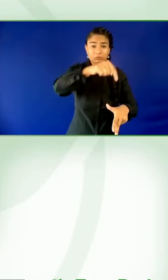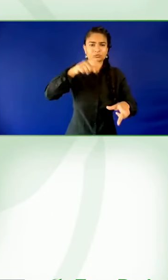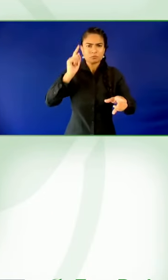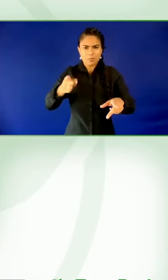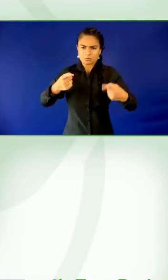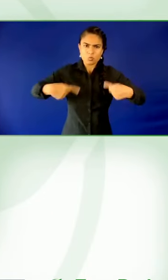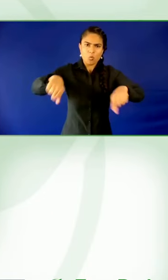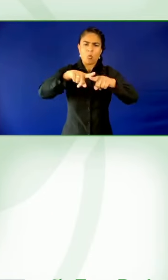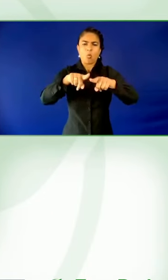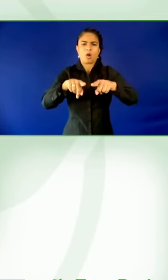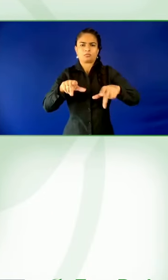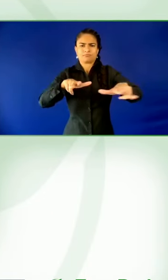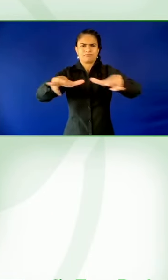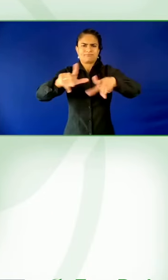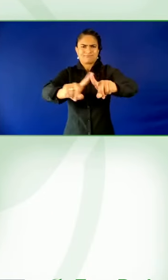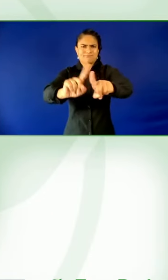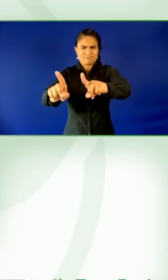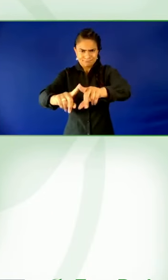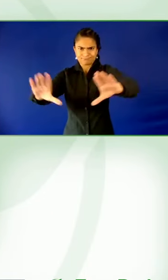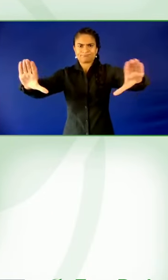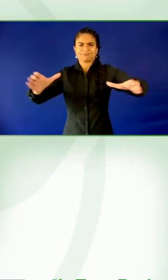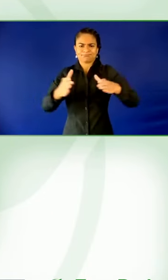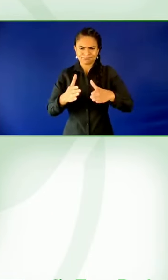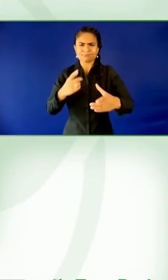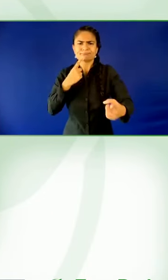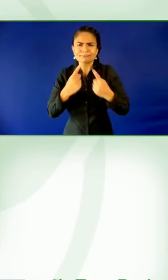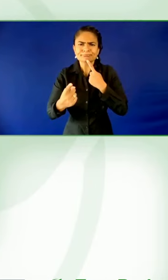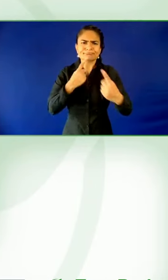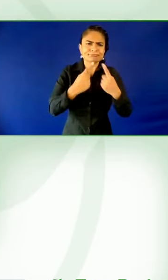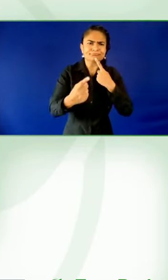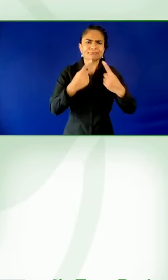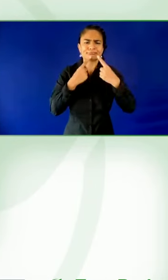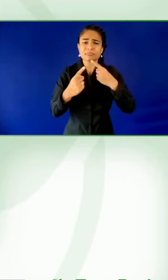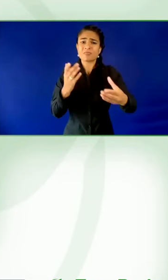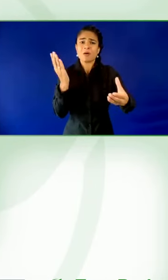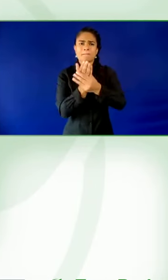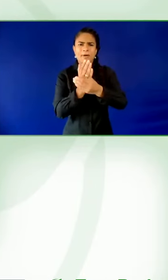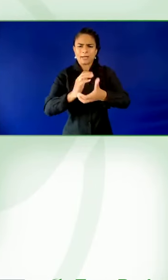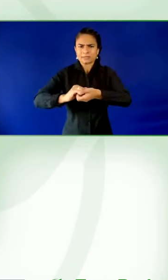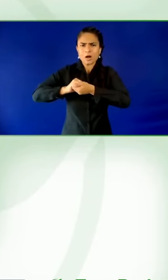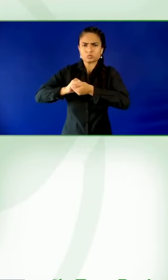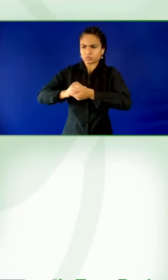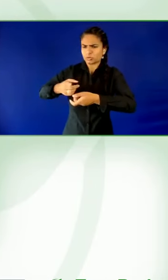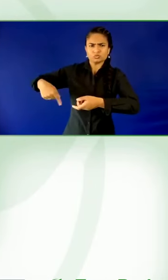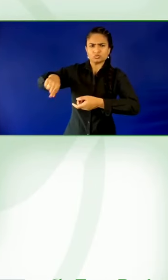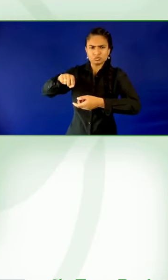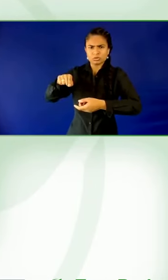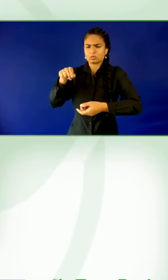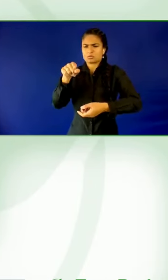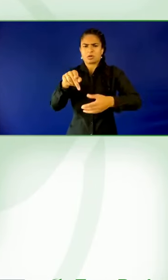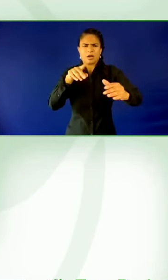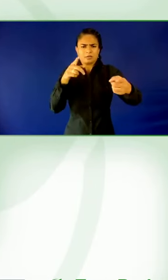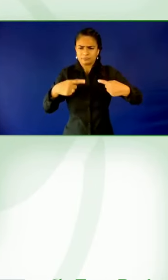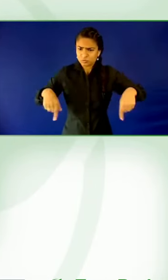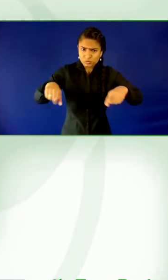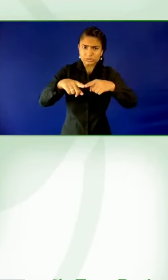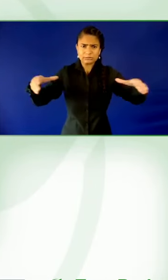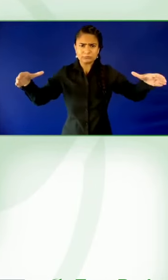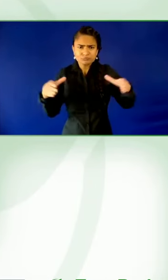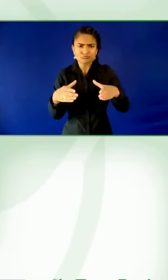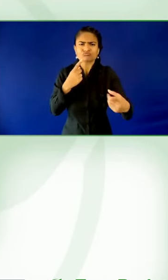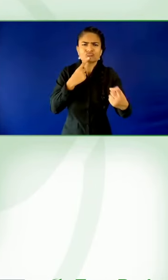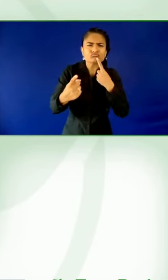organizations to figure out how do we do this? How do we partner together and really leverage the knowledge that everybody has?